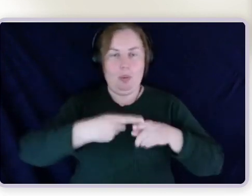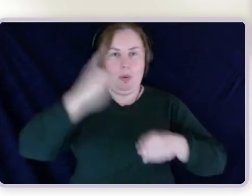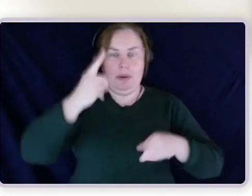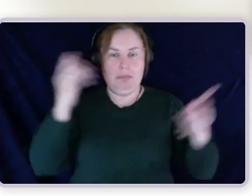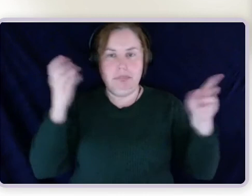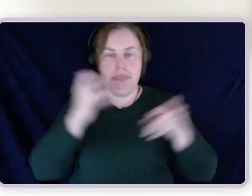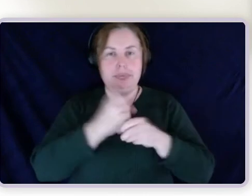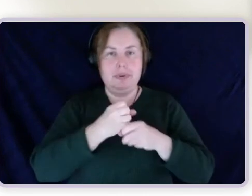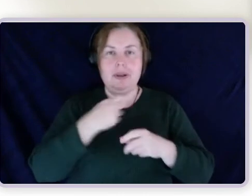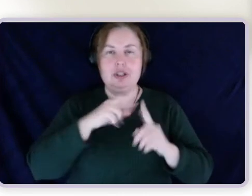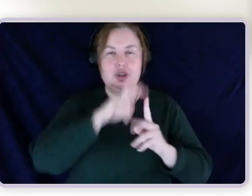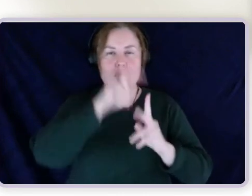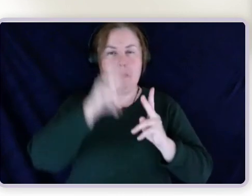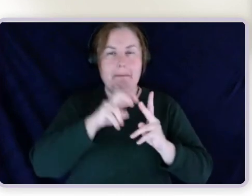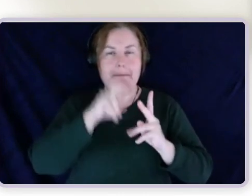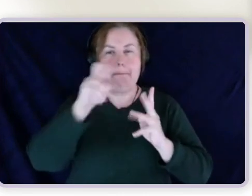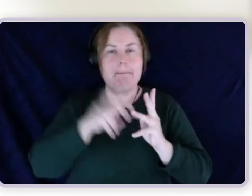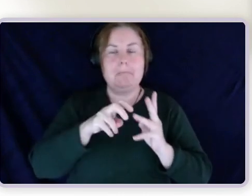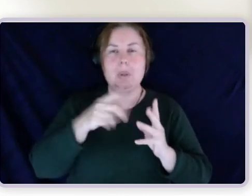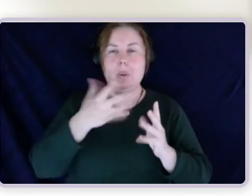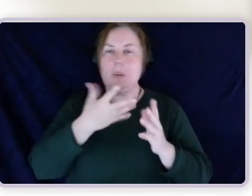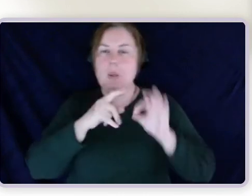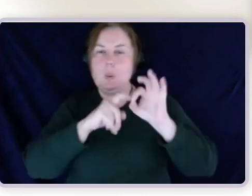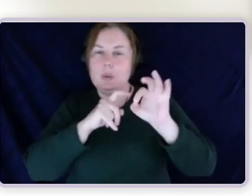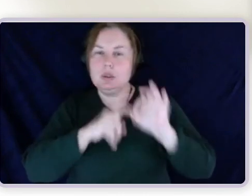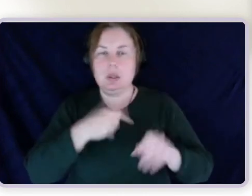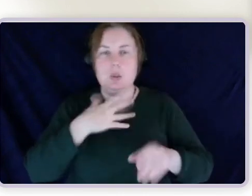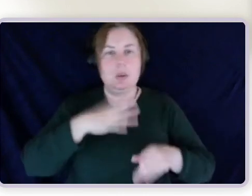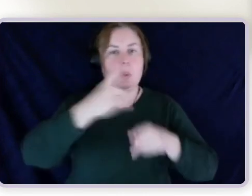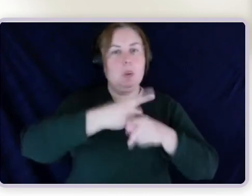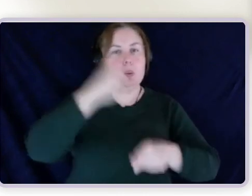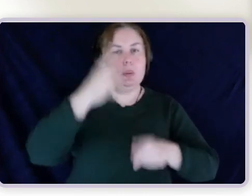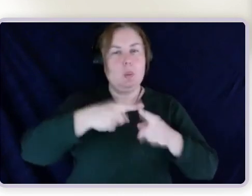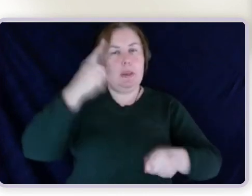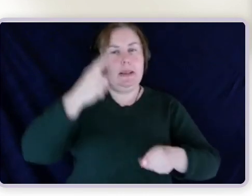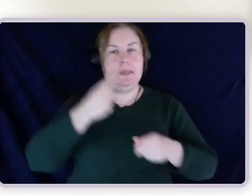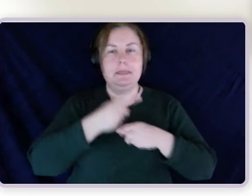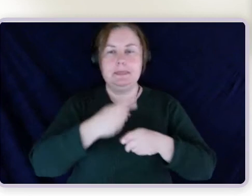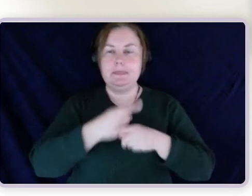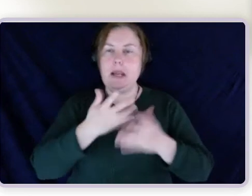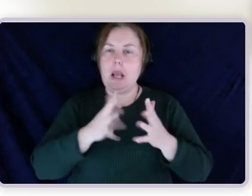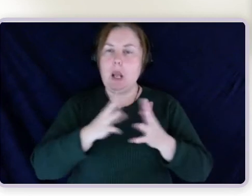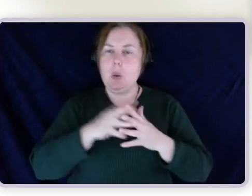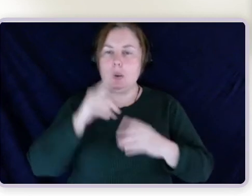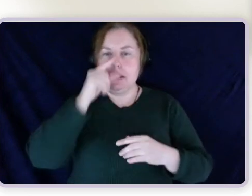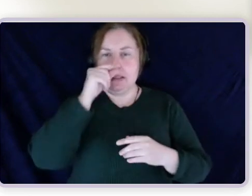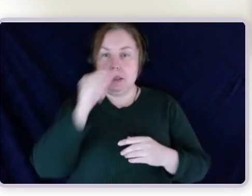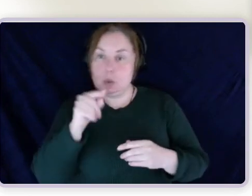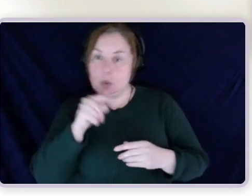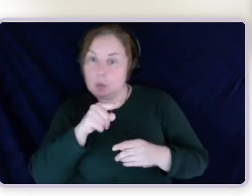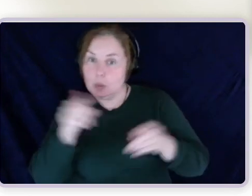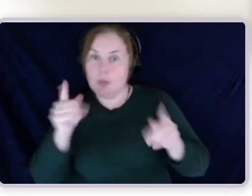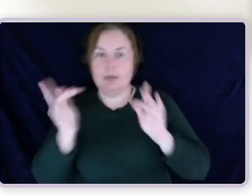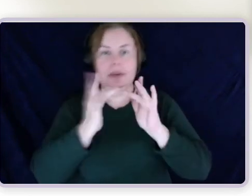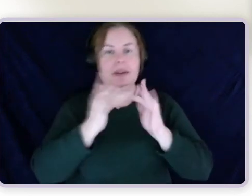jump past the questions slide and just quickly mention how you can get in touch with us. As